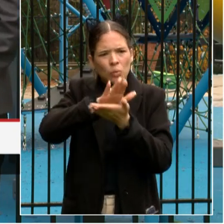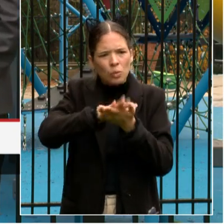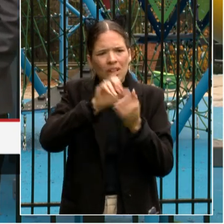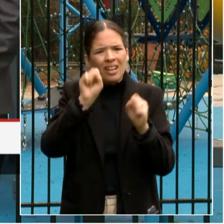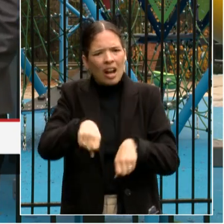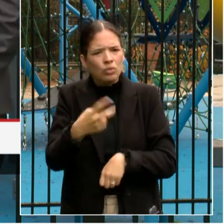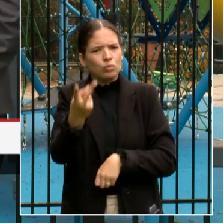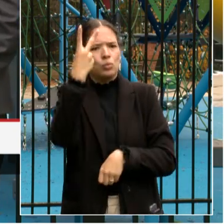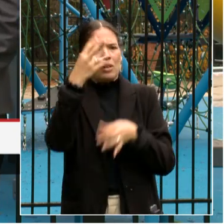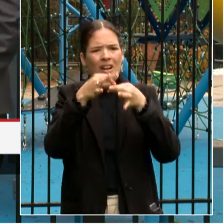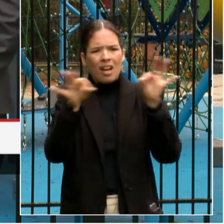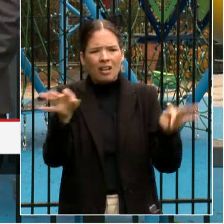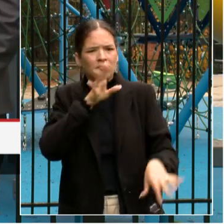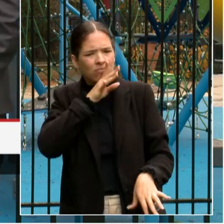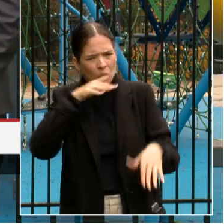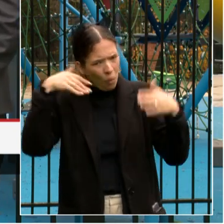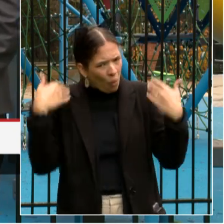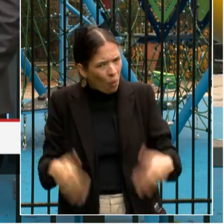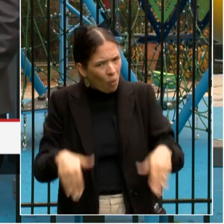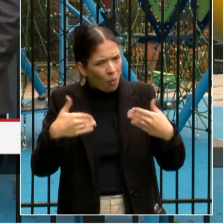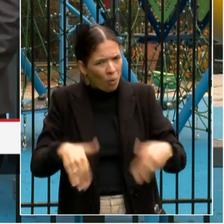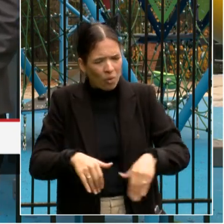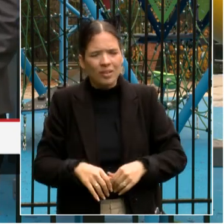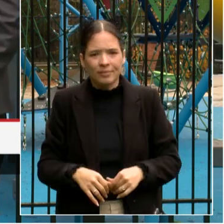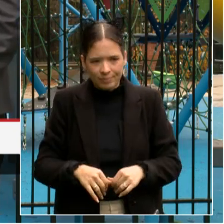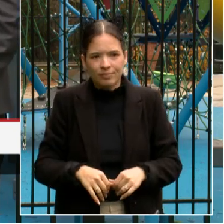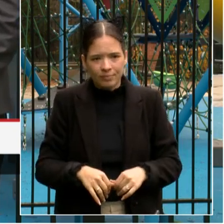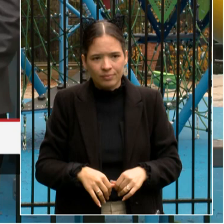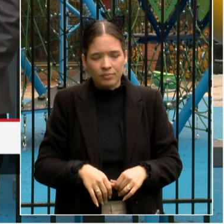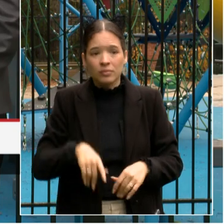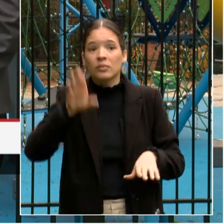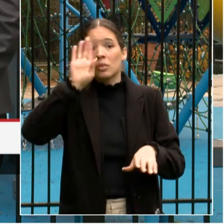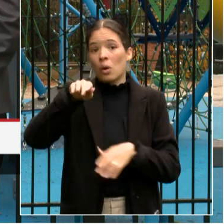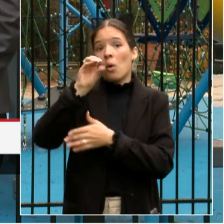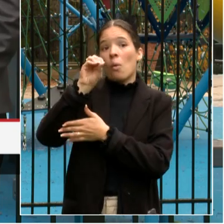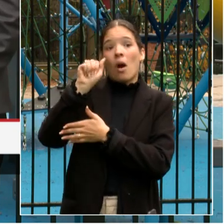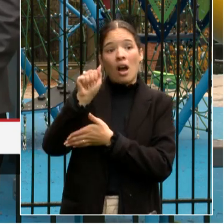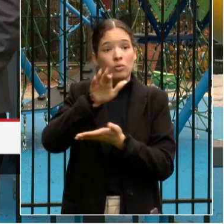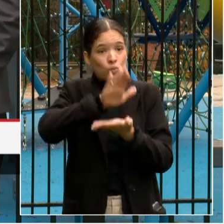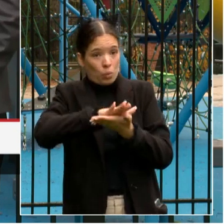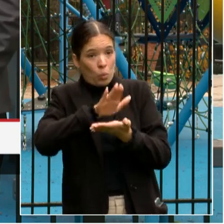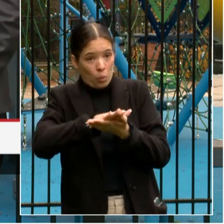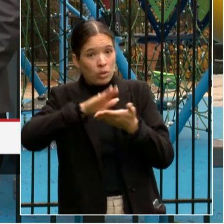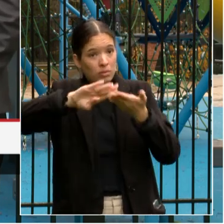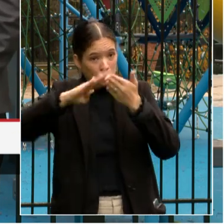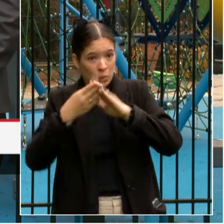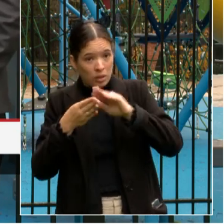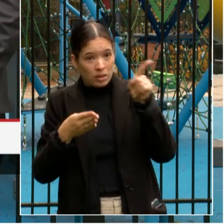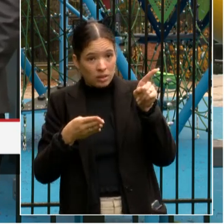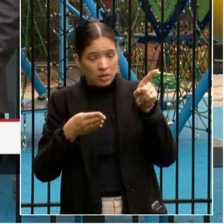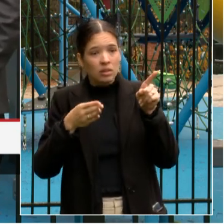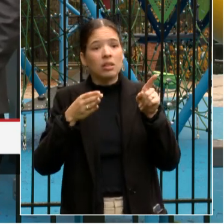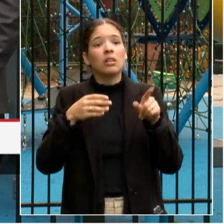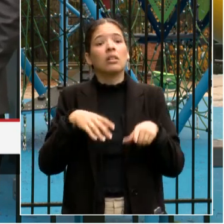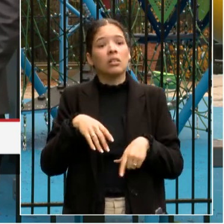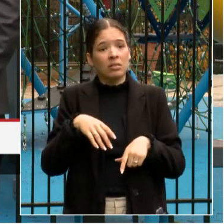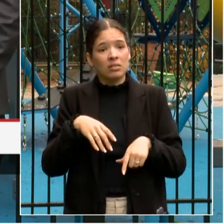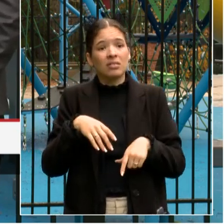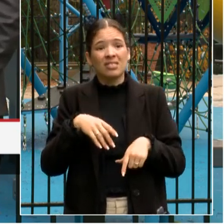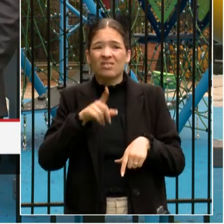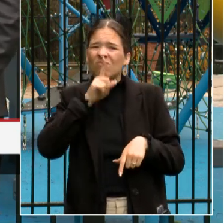And we know that Oyster Adams community has been on a journey. Parents, ANC